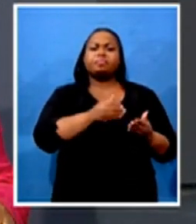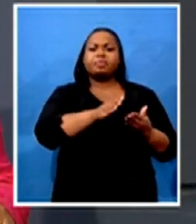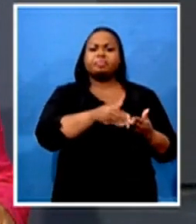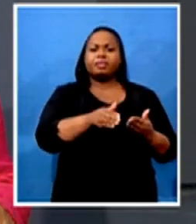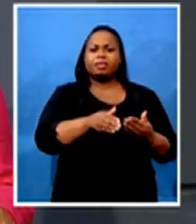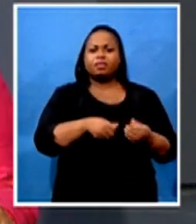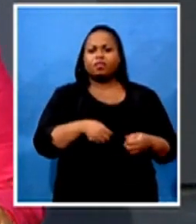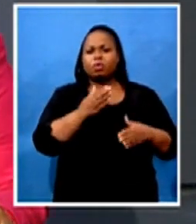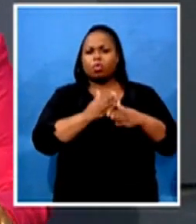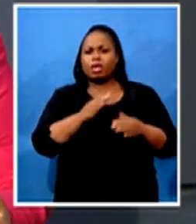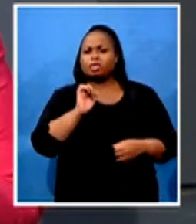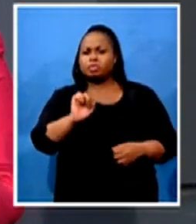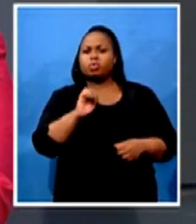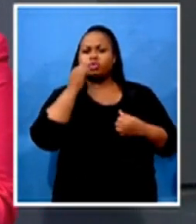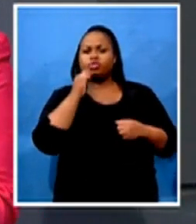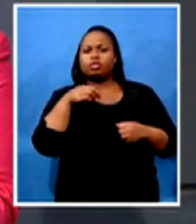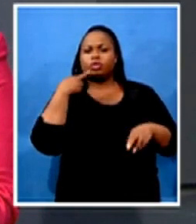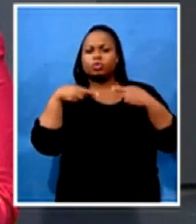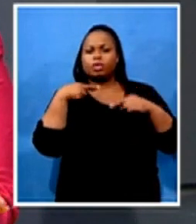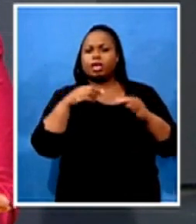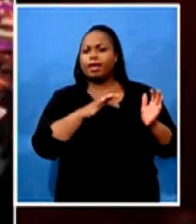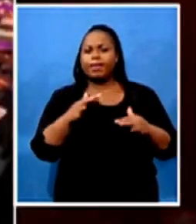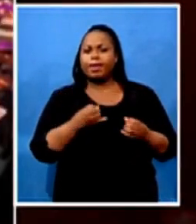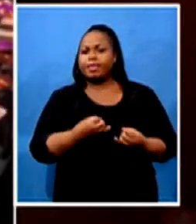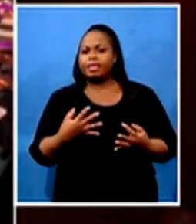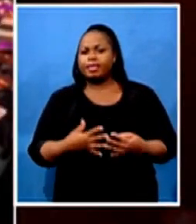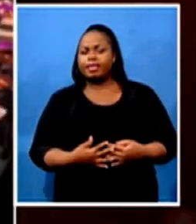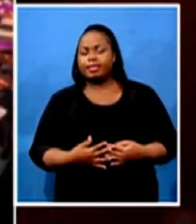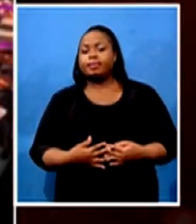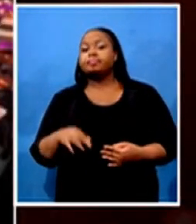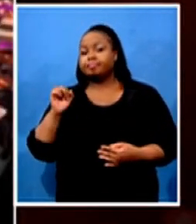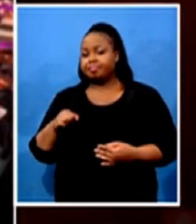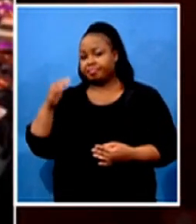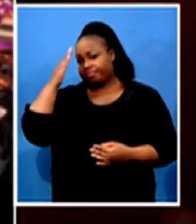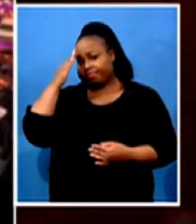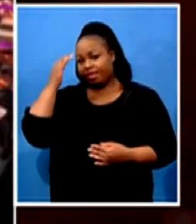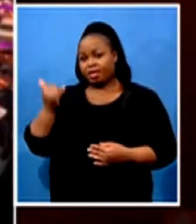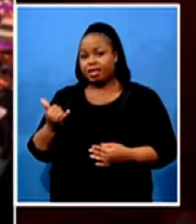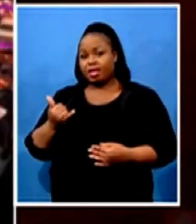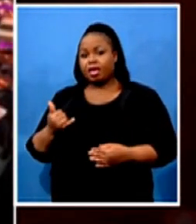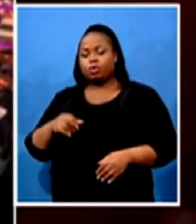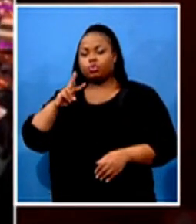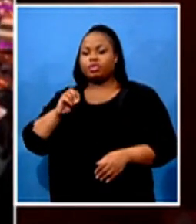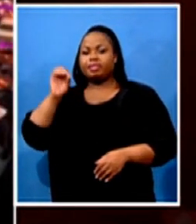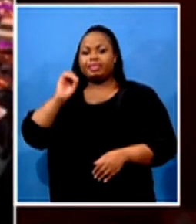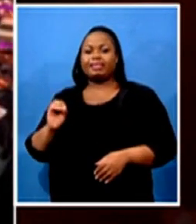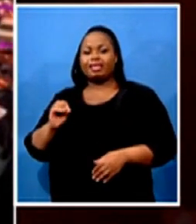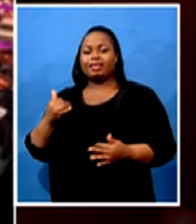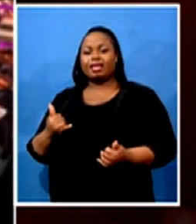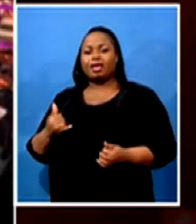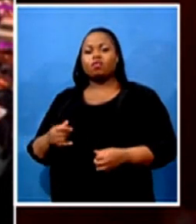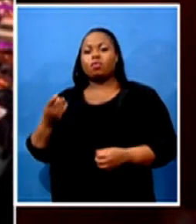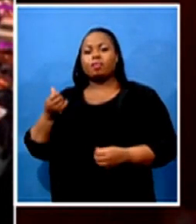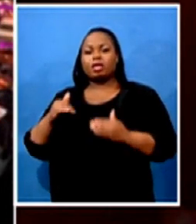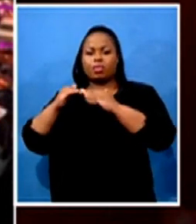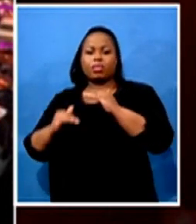your sector? So what we do know is that we are currently trading at 20% of turnover under the current restrictions. That leaves about 80%